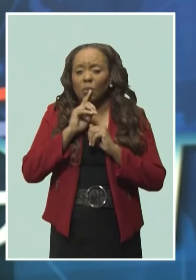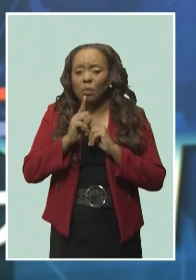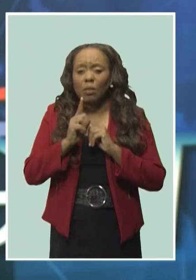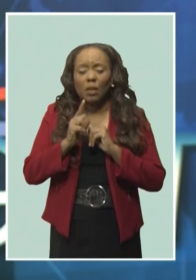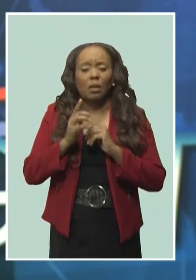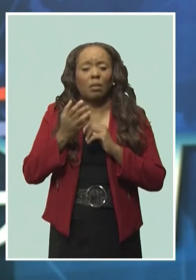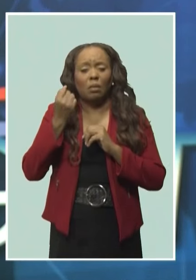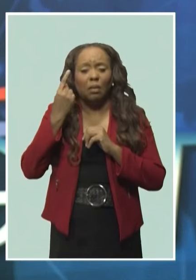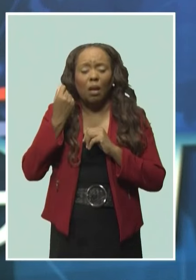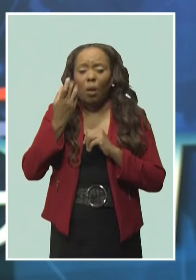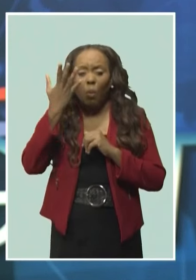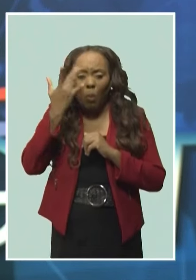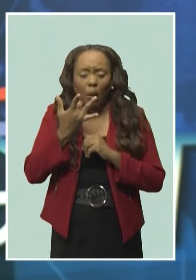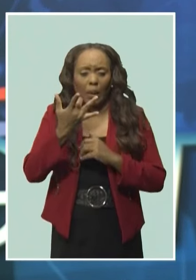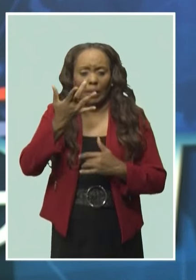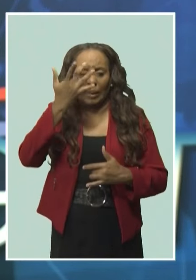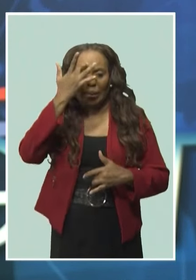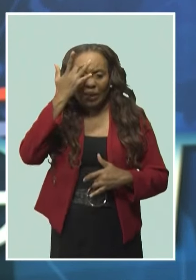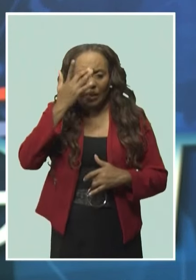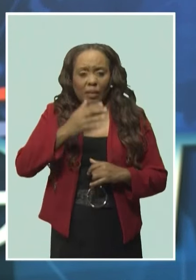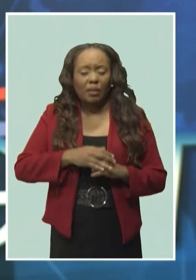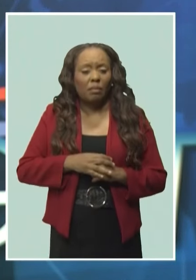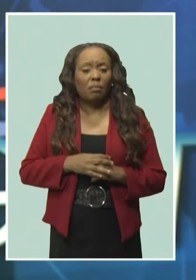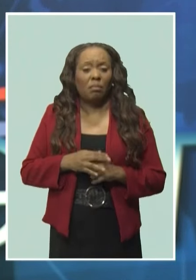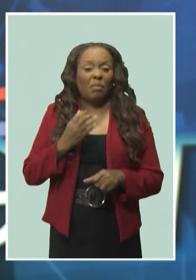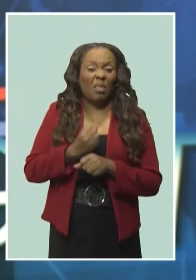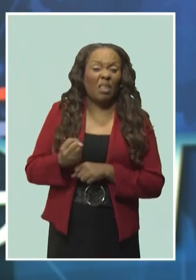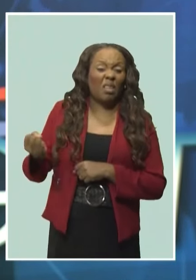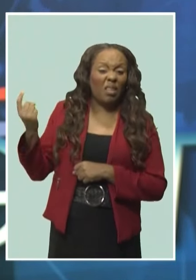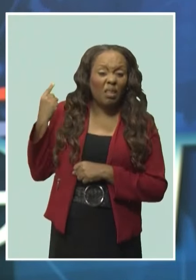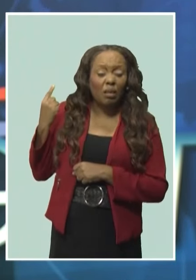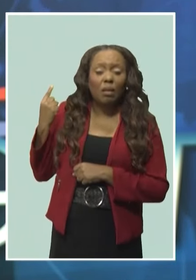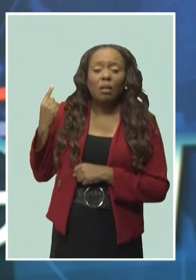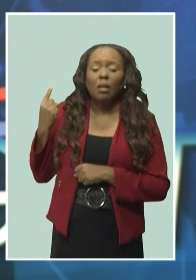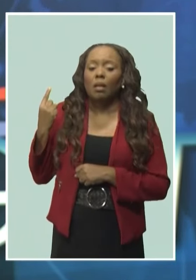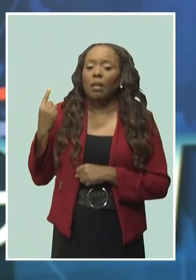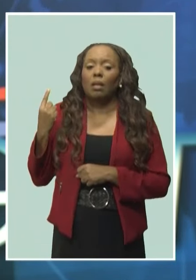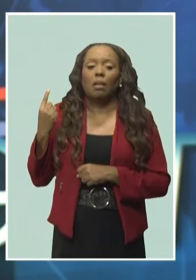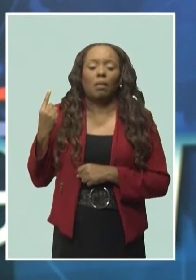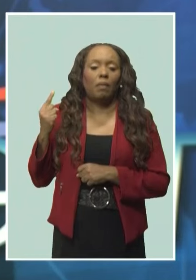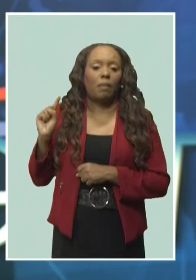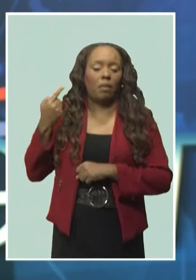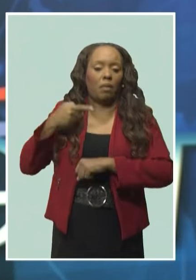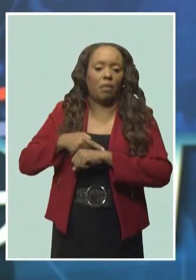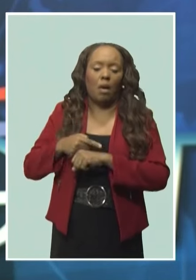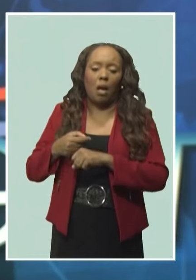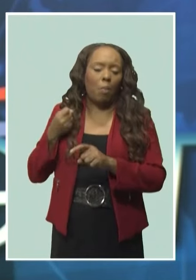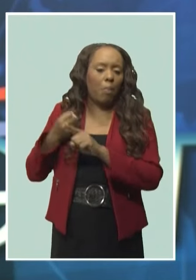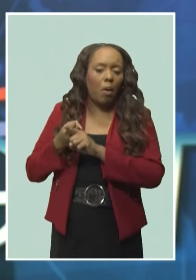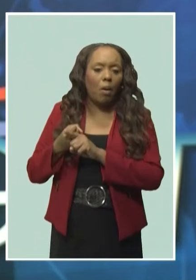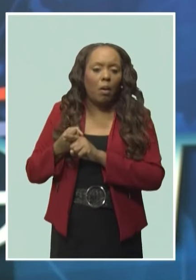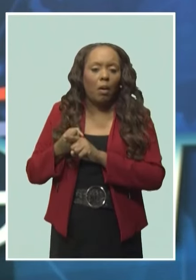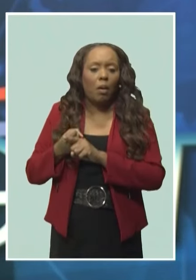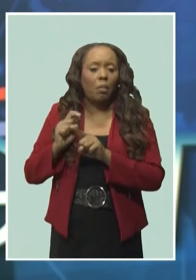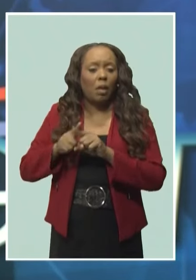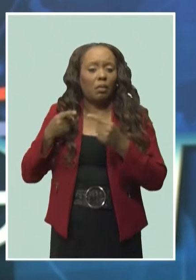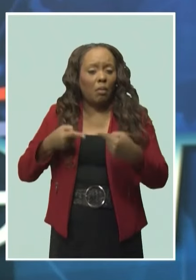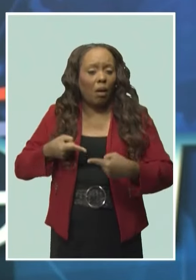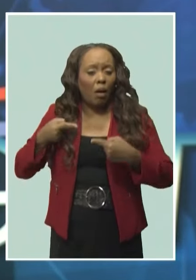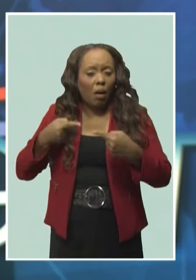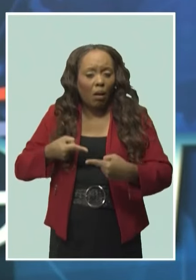More than a year after the first symptoms appeared, she's coping as best she can while struggling to earn a living.